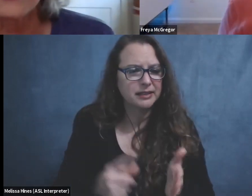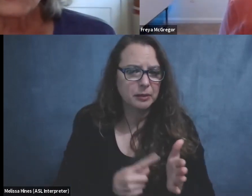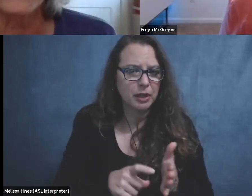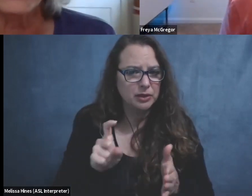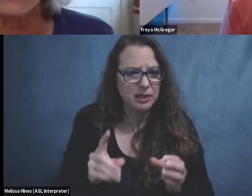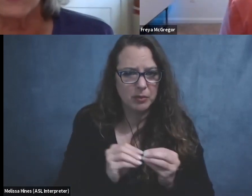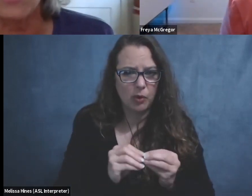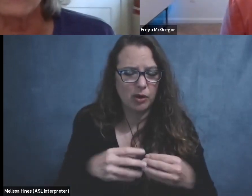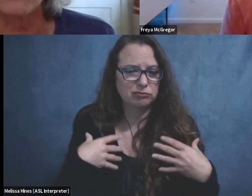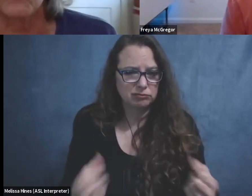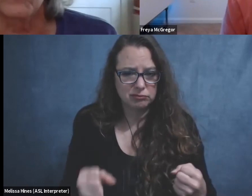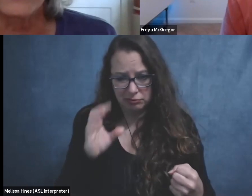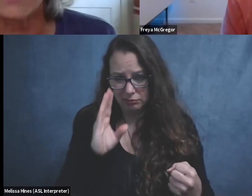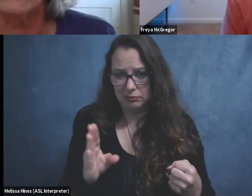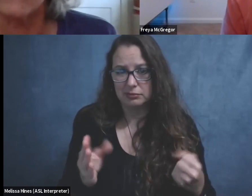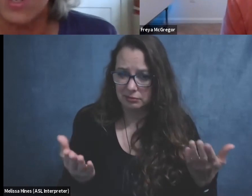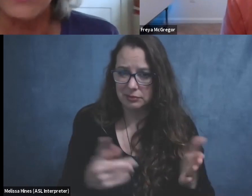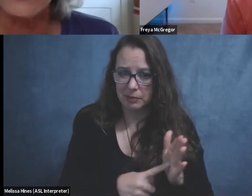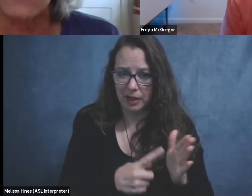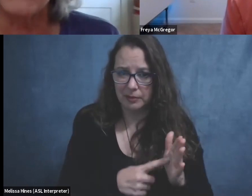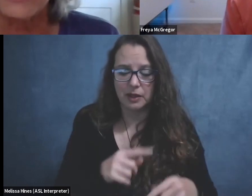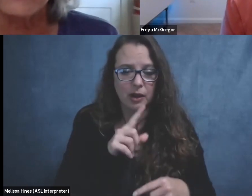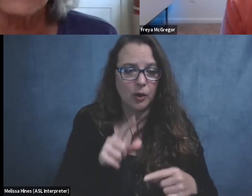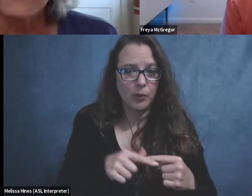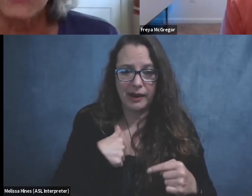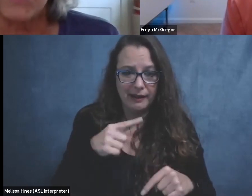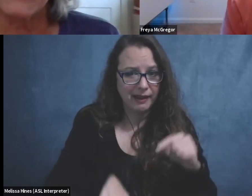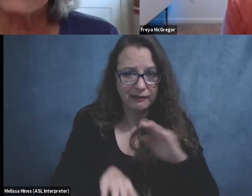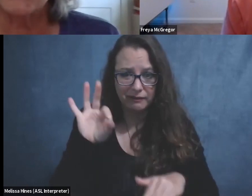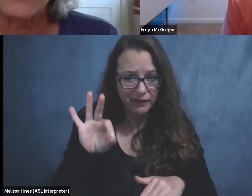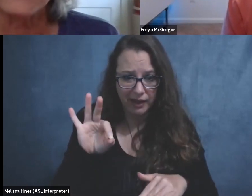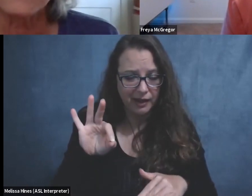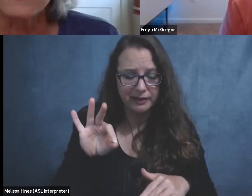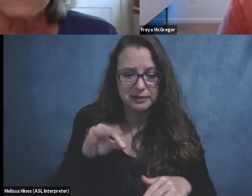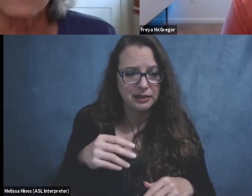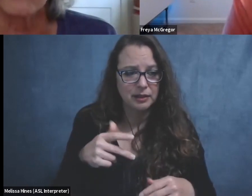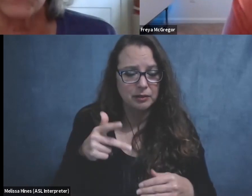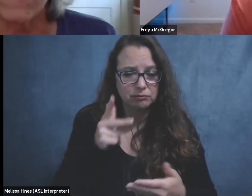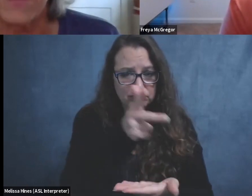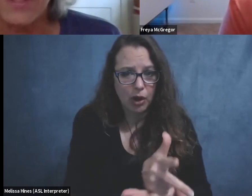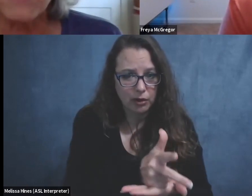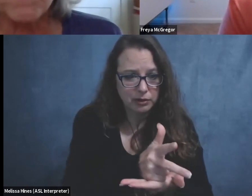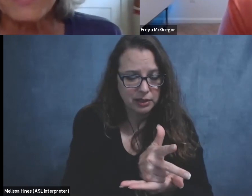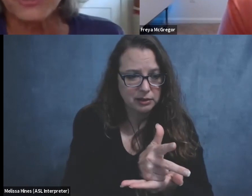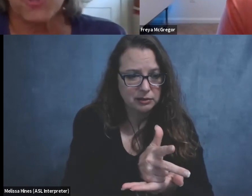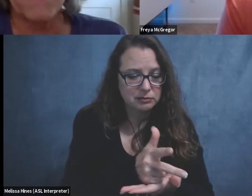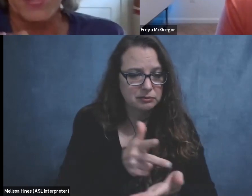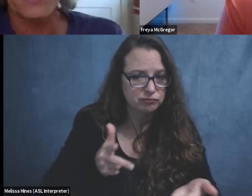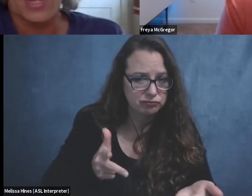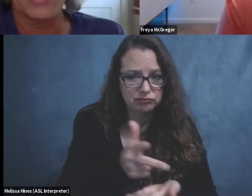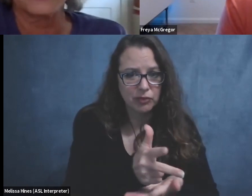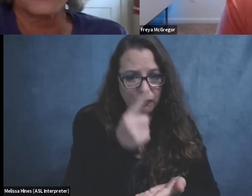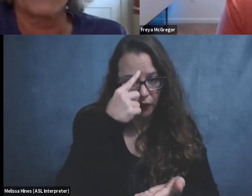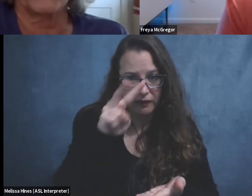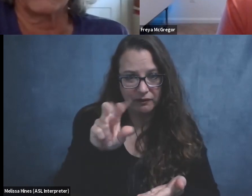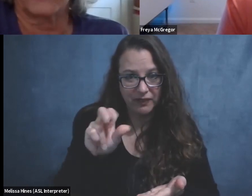in a wheelchair. Um, whenever I cannot find a parking space, um, for a van, because, you know, my